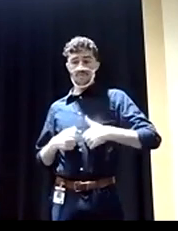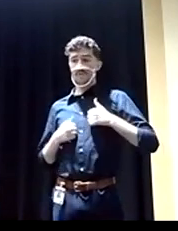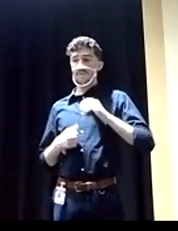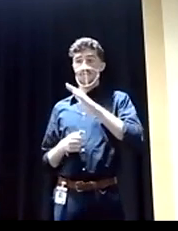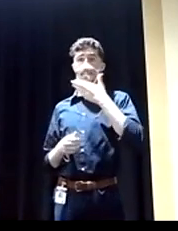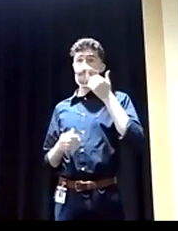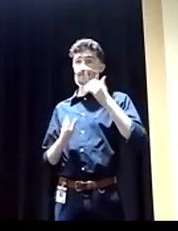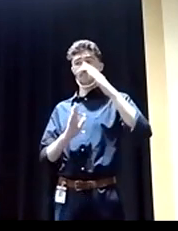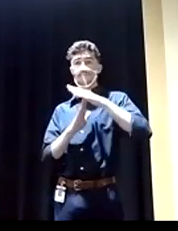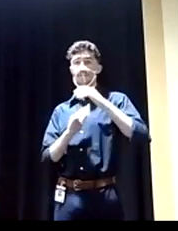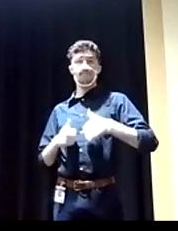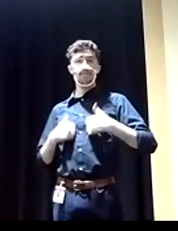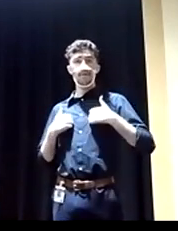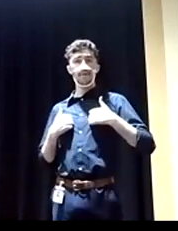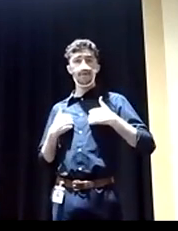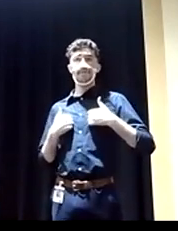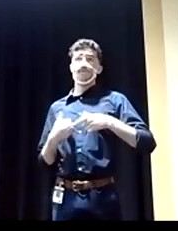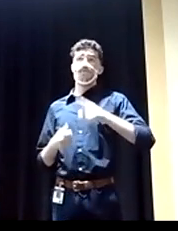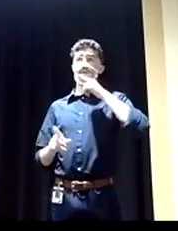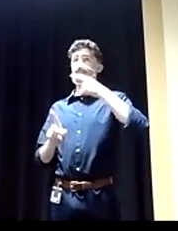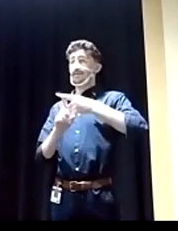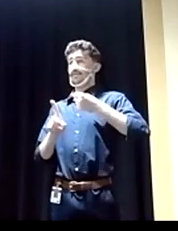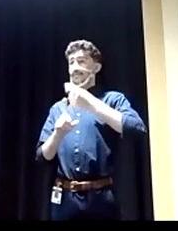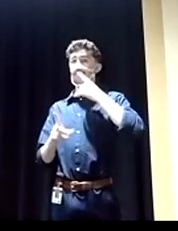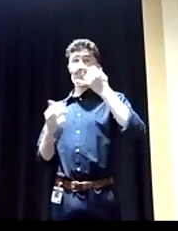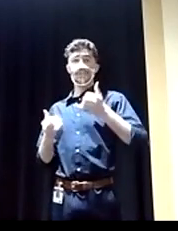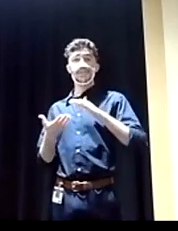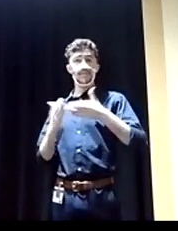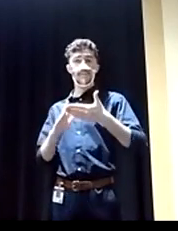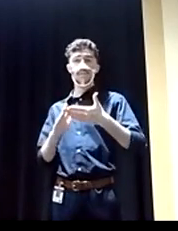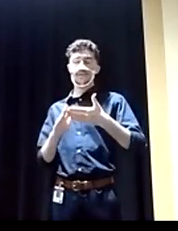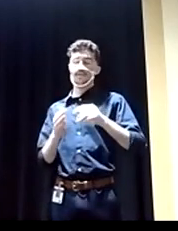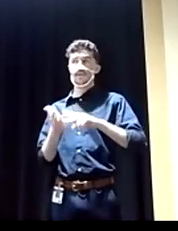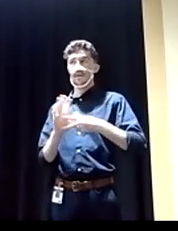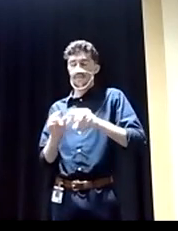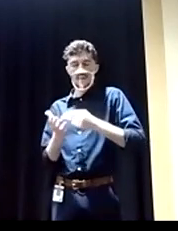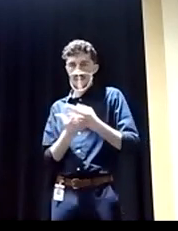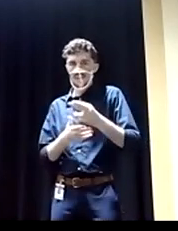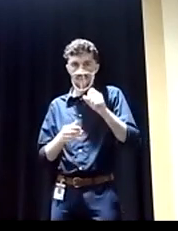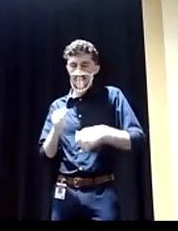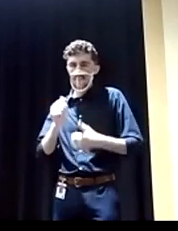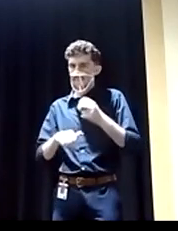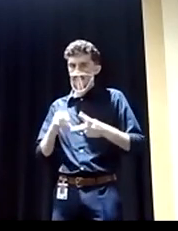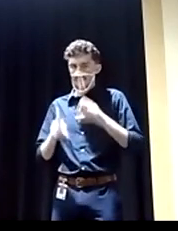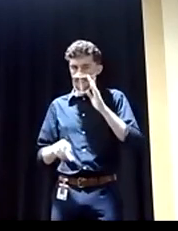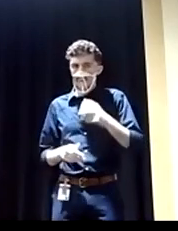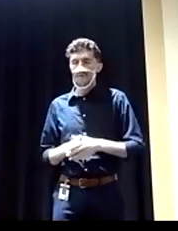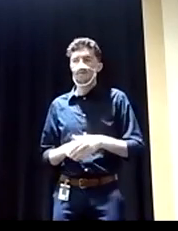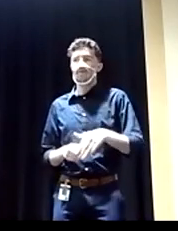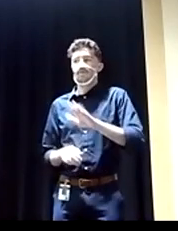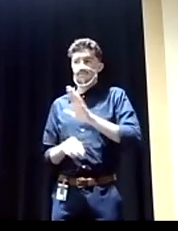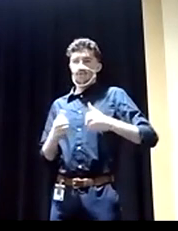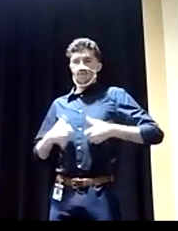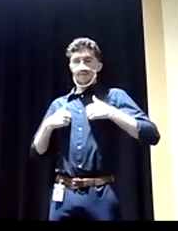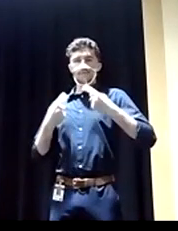best lives and they're making a positive impact in our communities, which the overwhelming majority of them are, they're here just building their lives and,